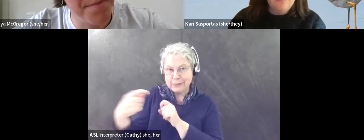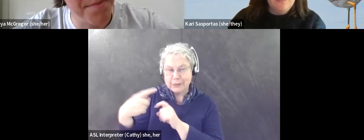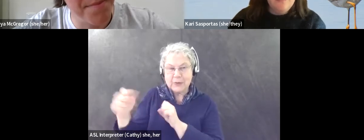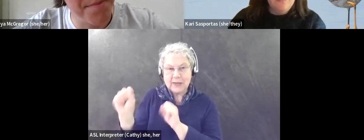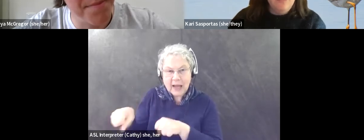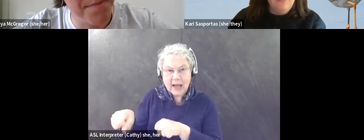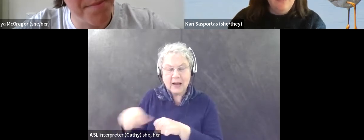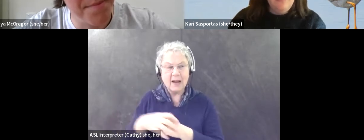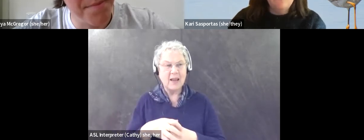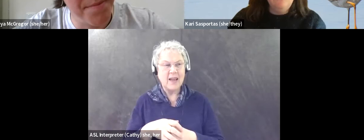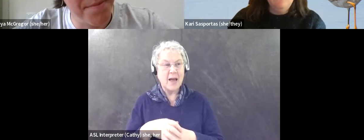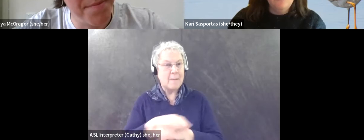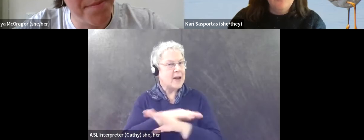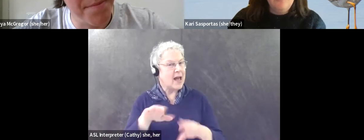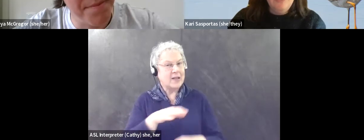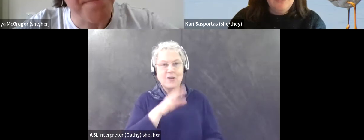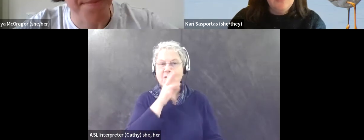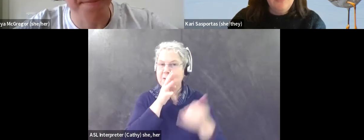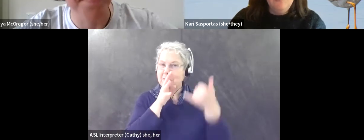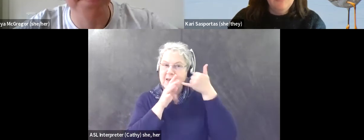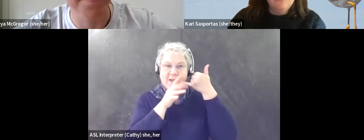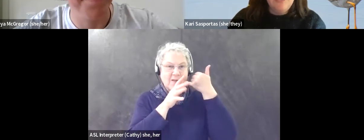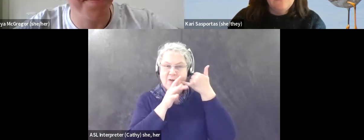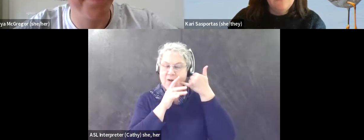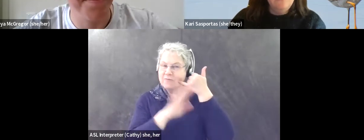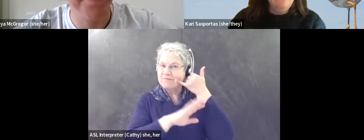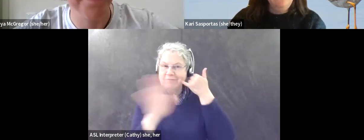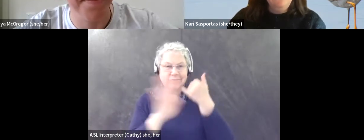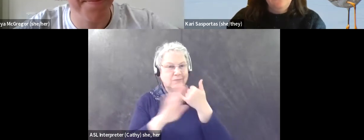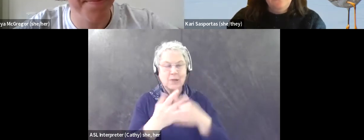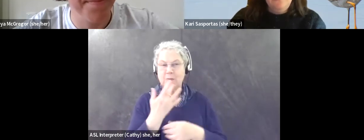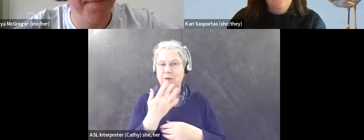to, it's going to be a written form of communication, email or text.